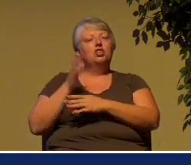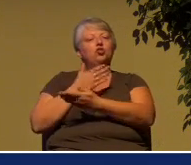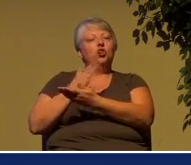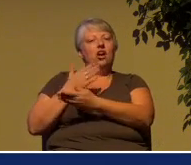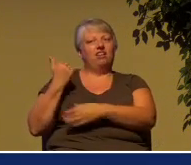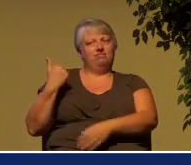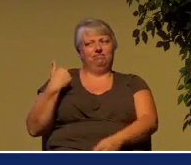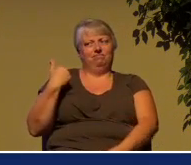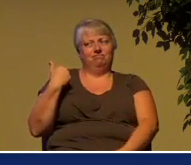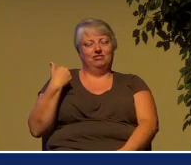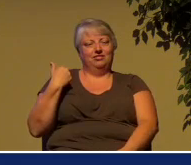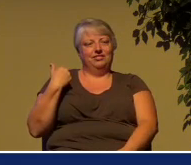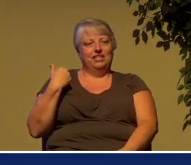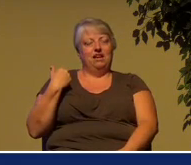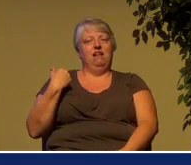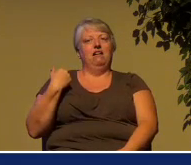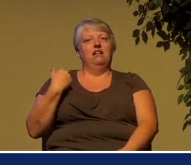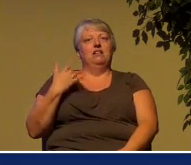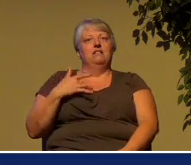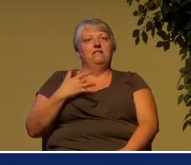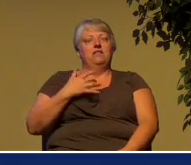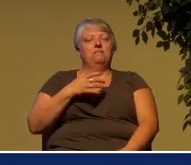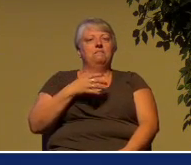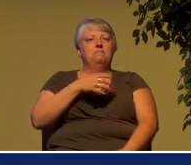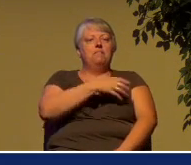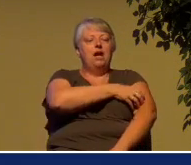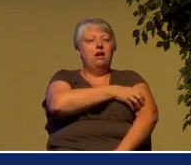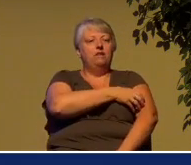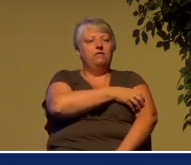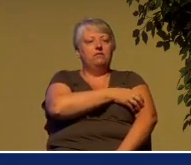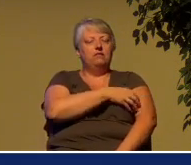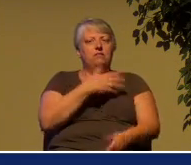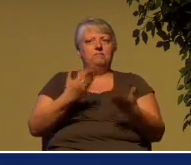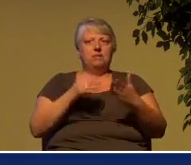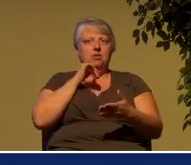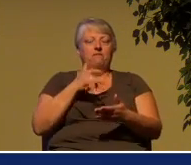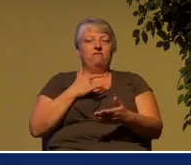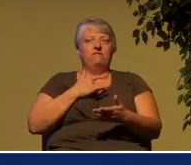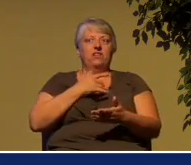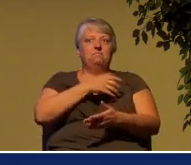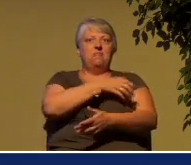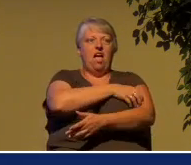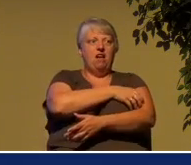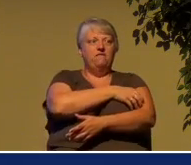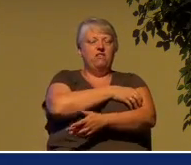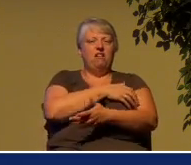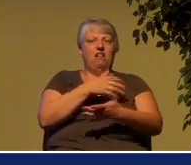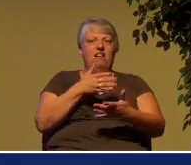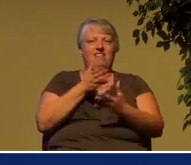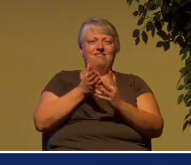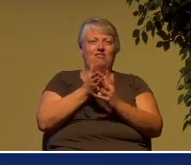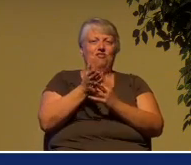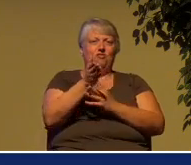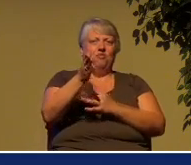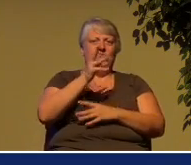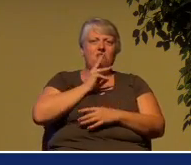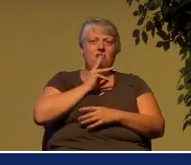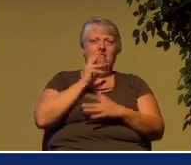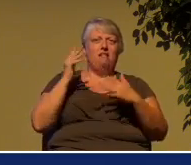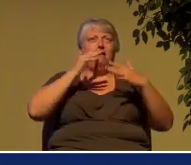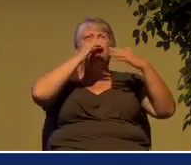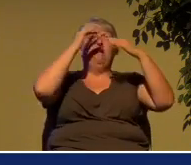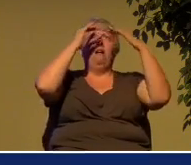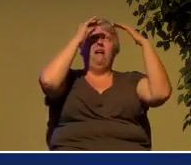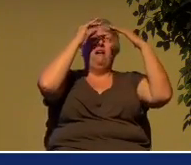It may not feel much like it when you're in the middle of the fire or when you're going through the water. But don't fear, says God, you